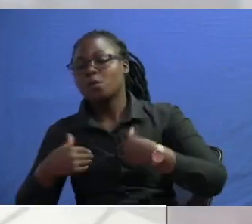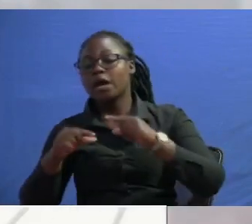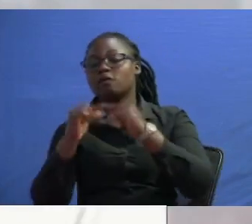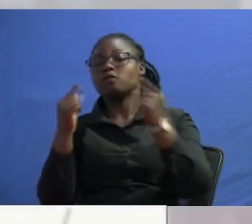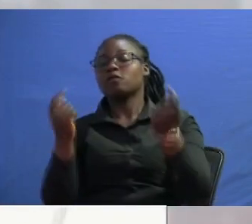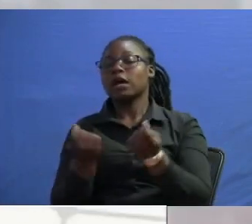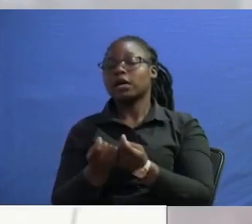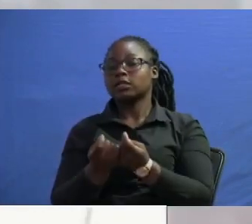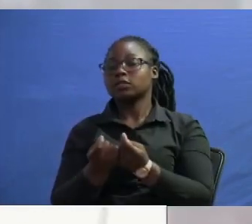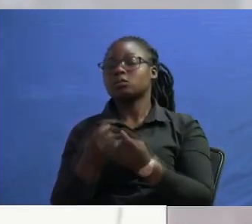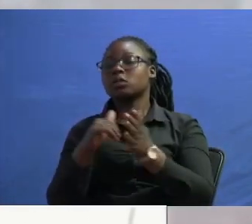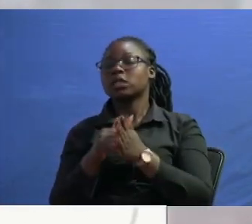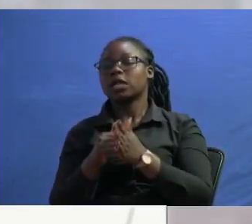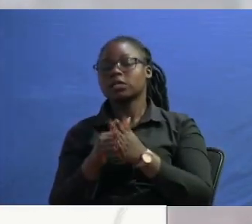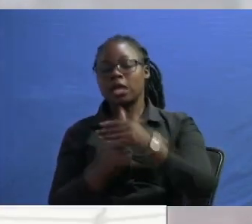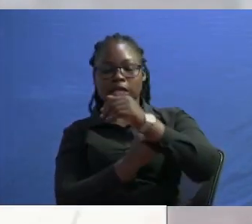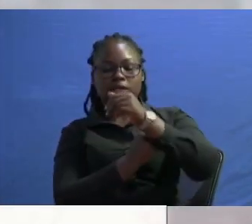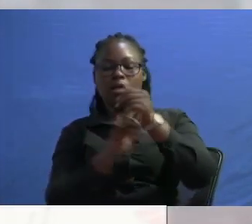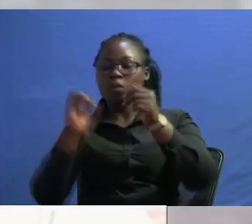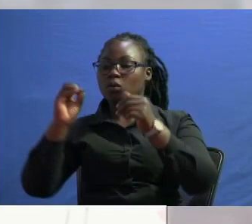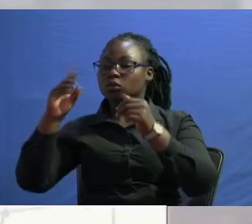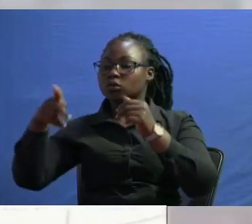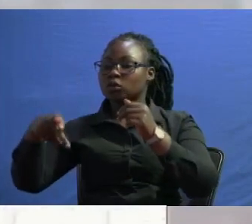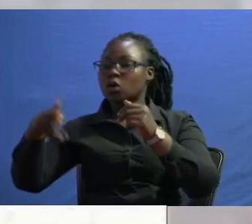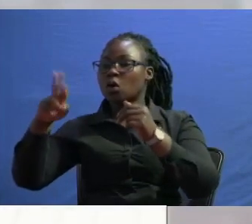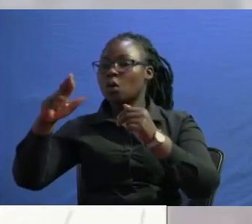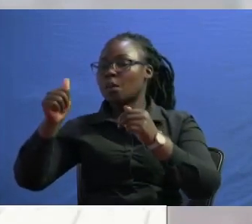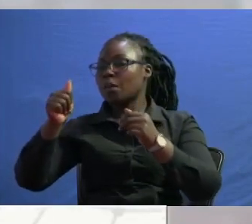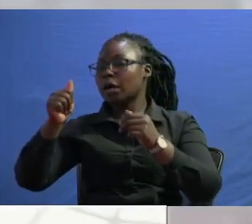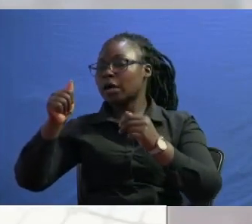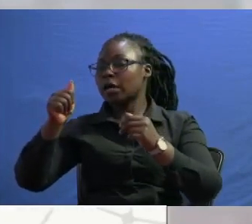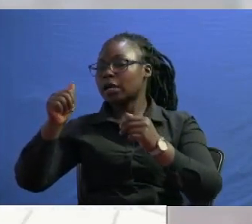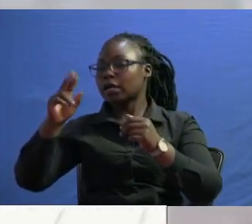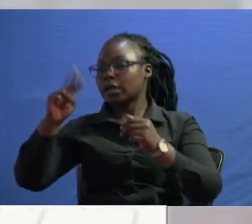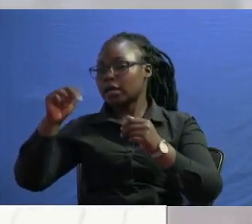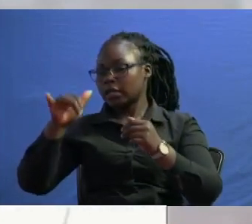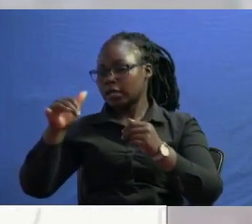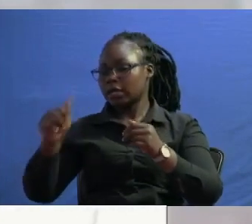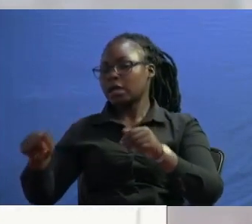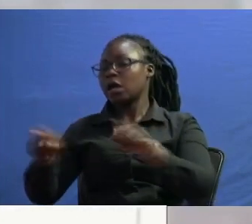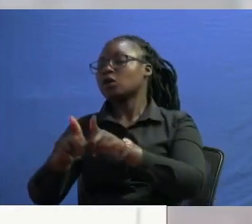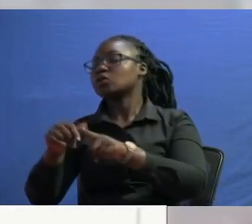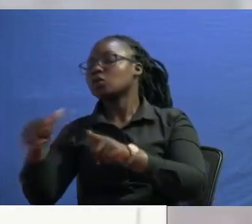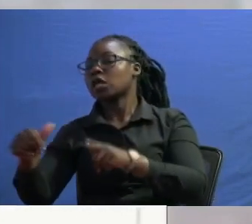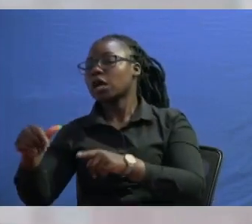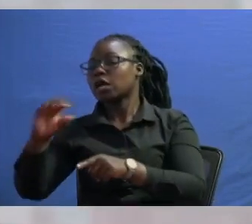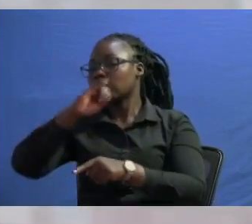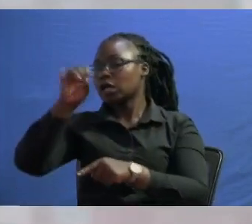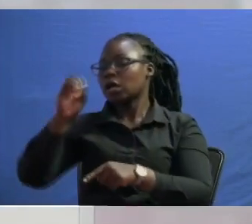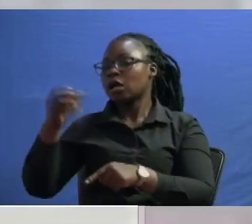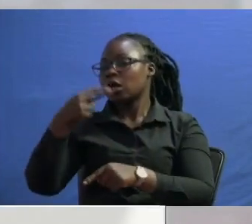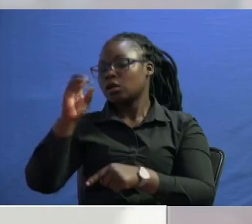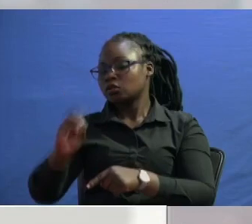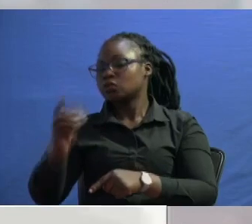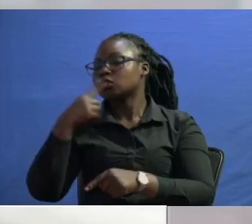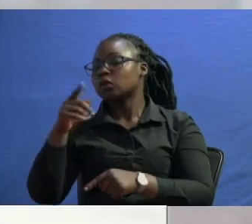of course supports oparanya the other team that supports uh joho and of course this is now you know it's it's an